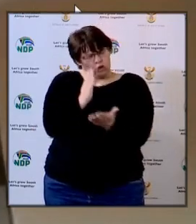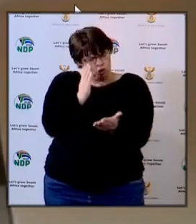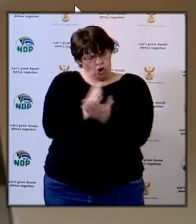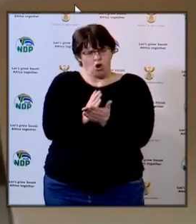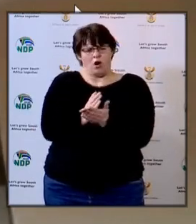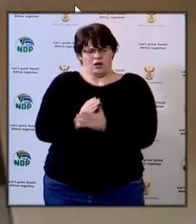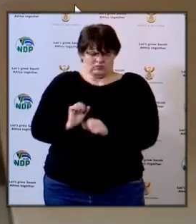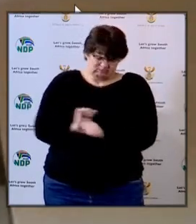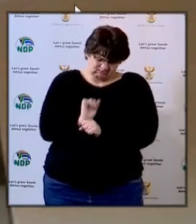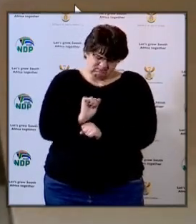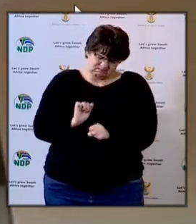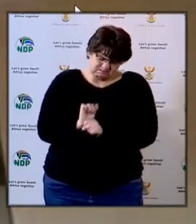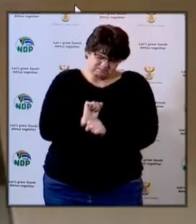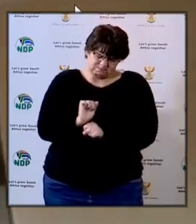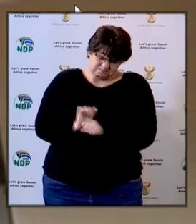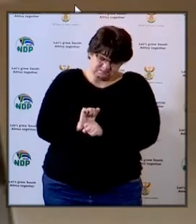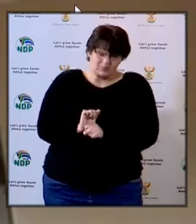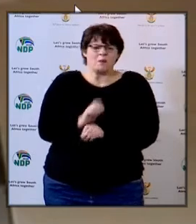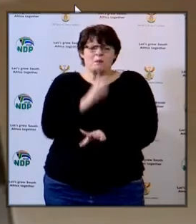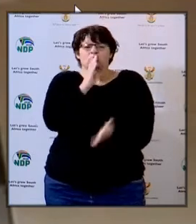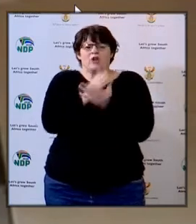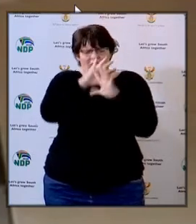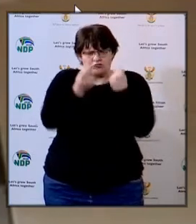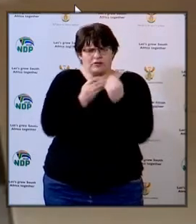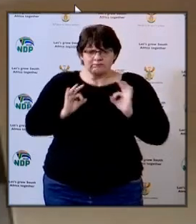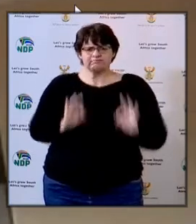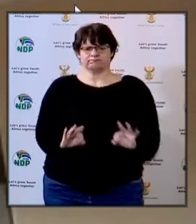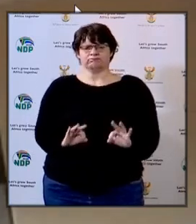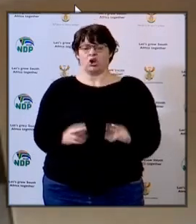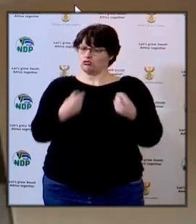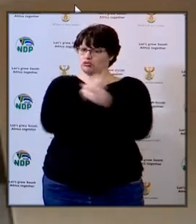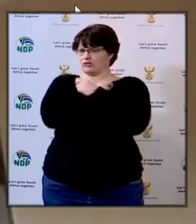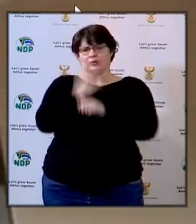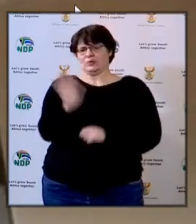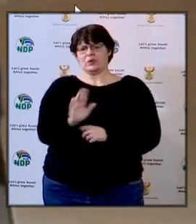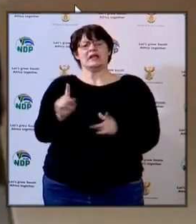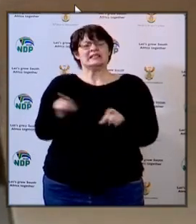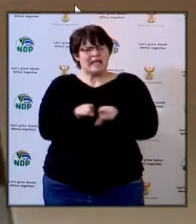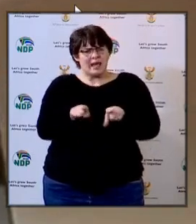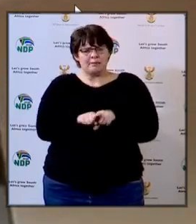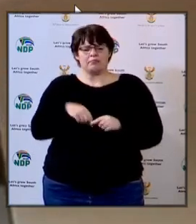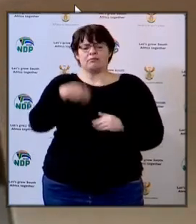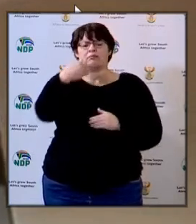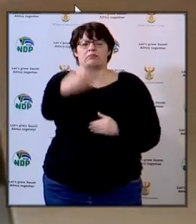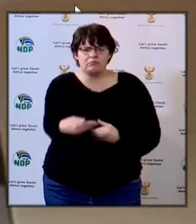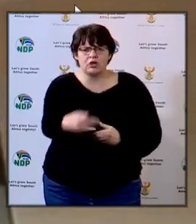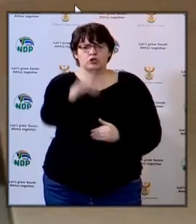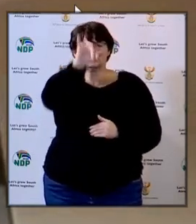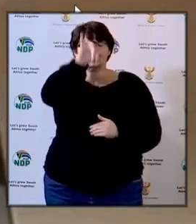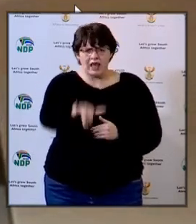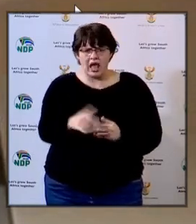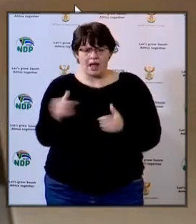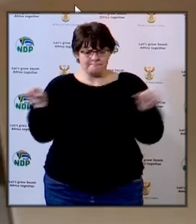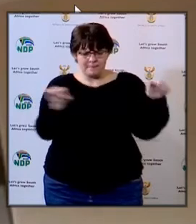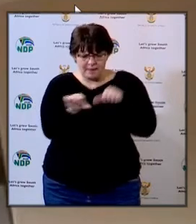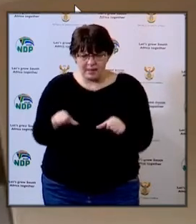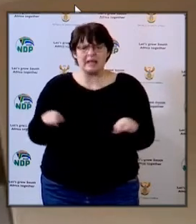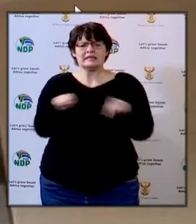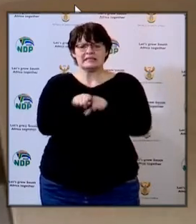and prepared for even those learners that are coming in July and August